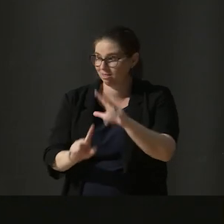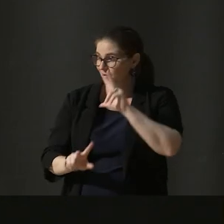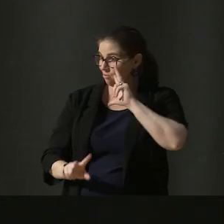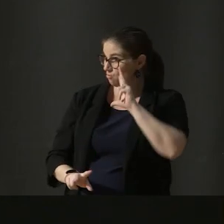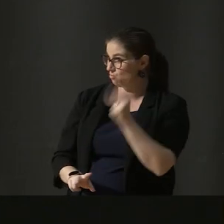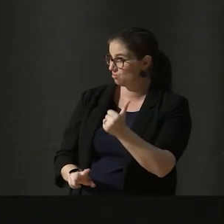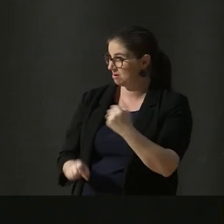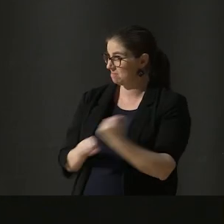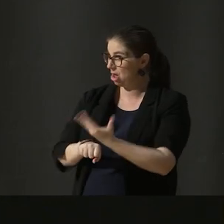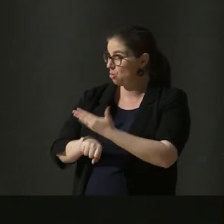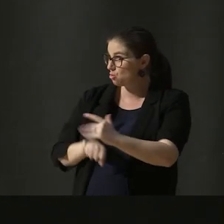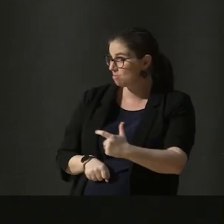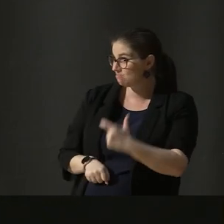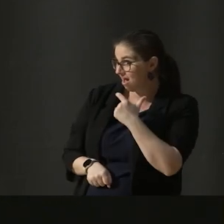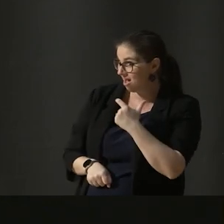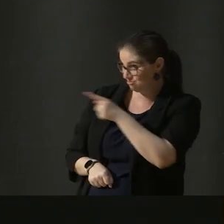Don't you want to try?